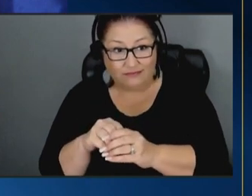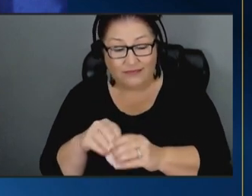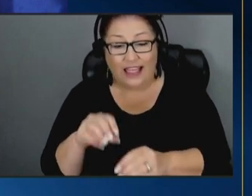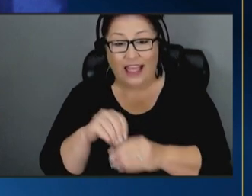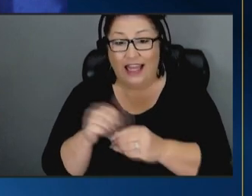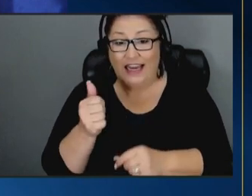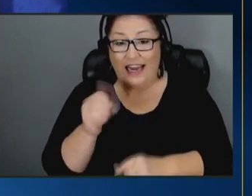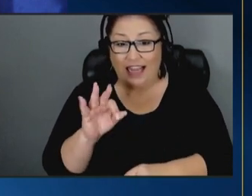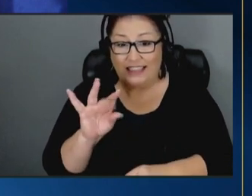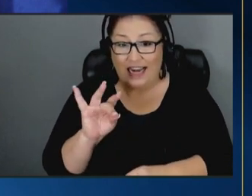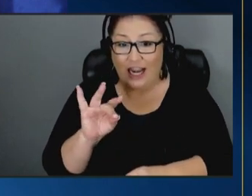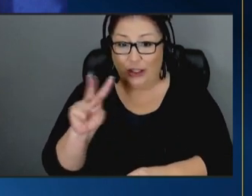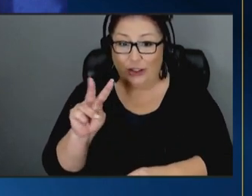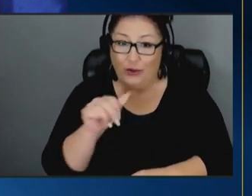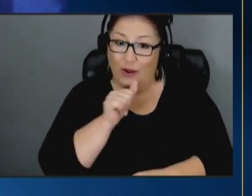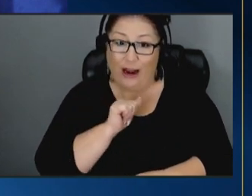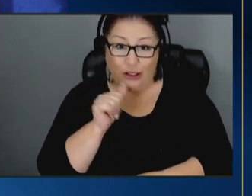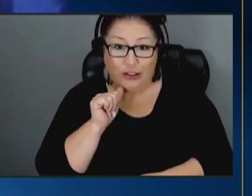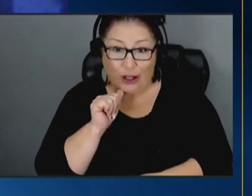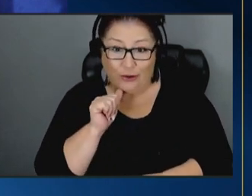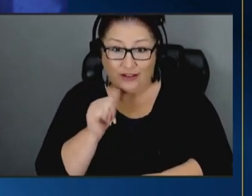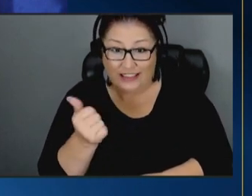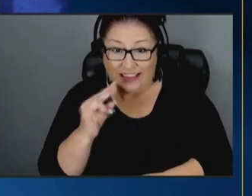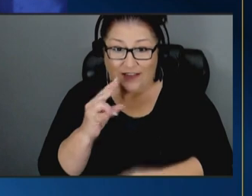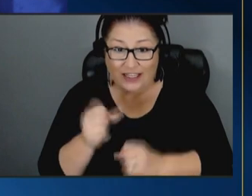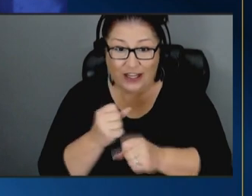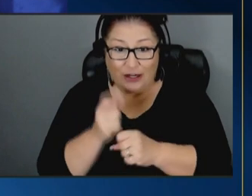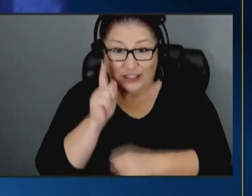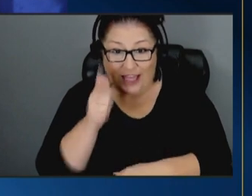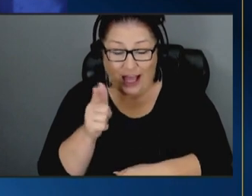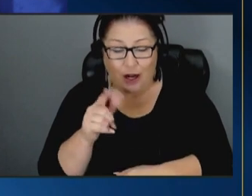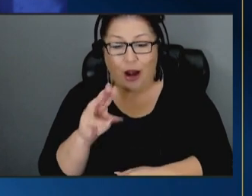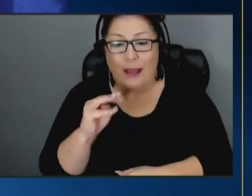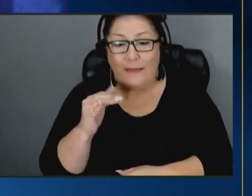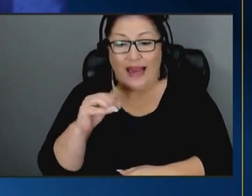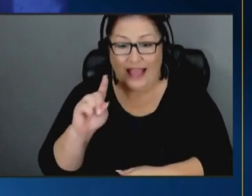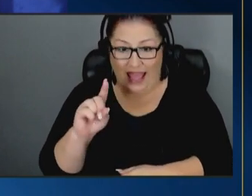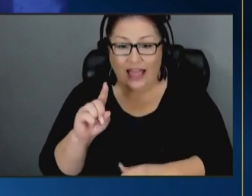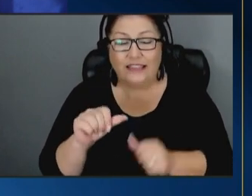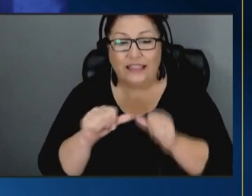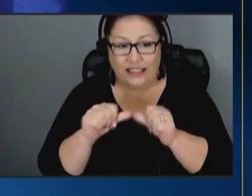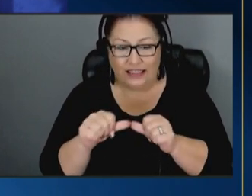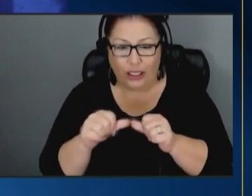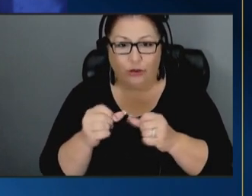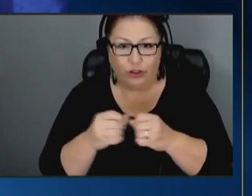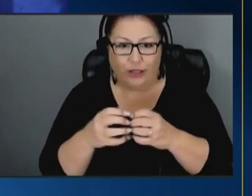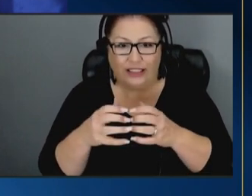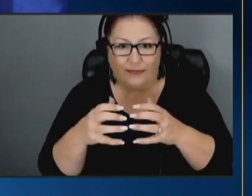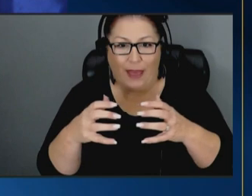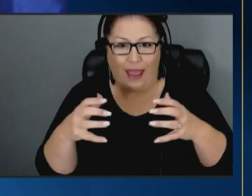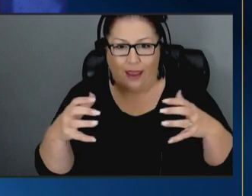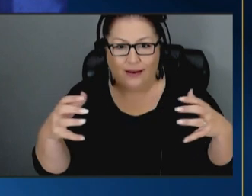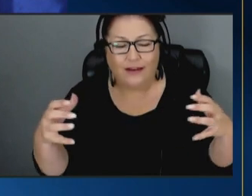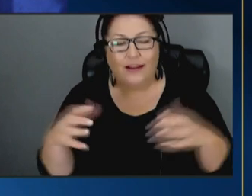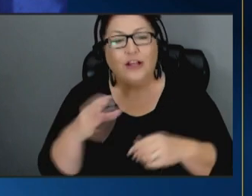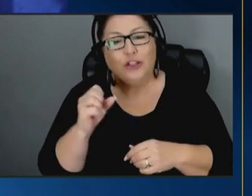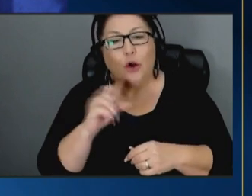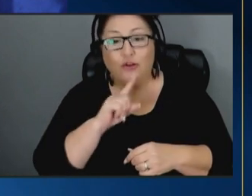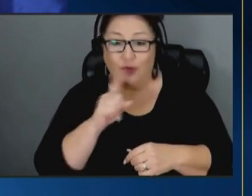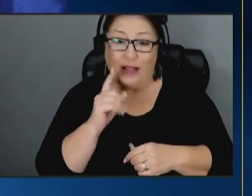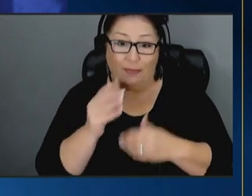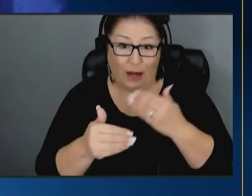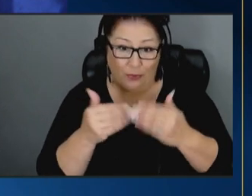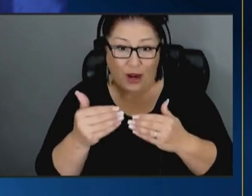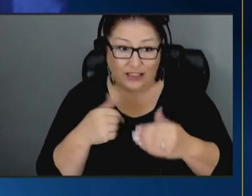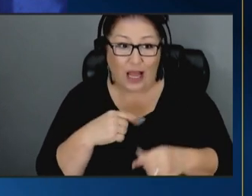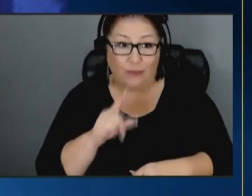17 years later and then of course medicaid has continued to expand over the years since then um so it's been a process and i'm sure family